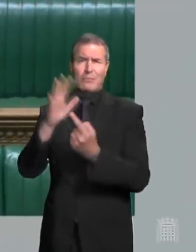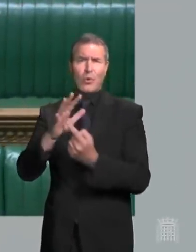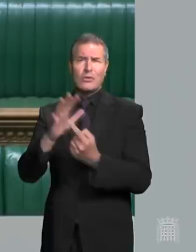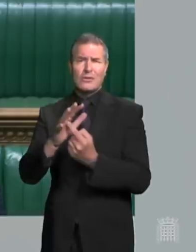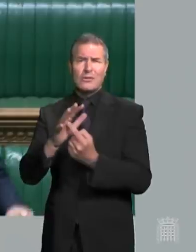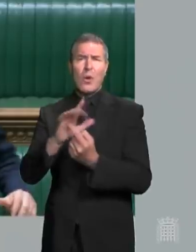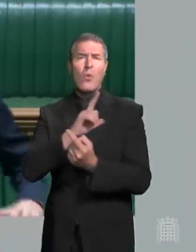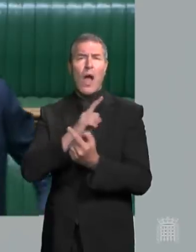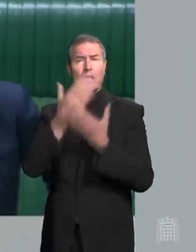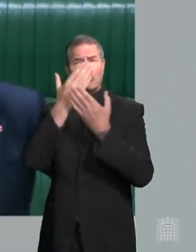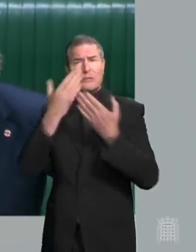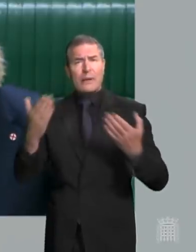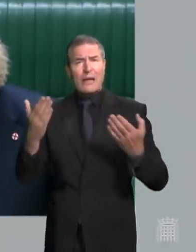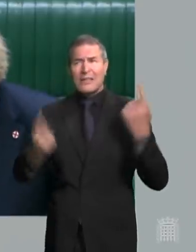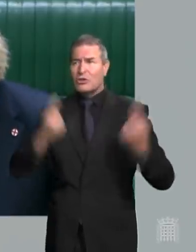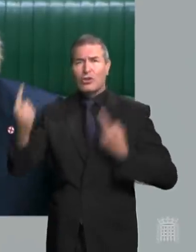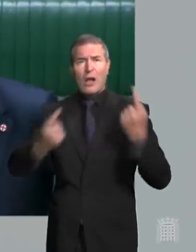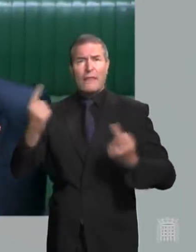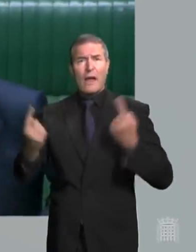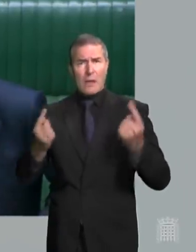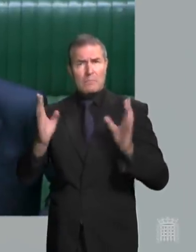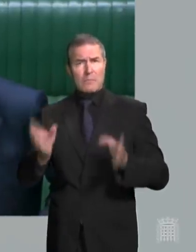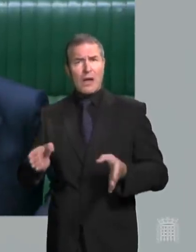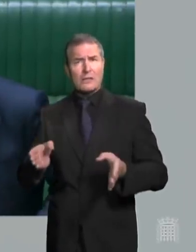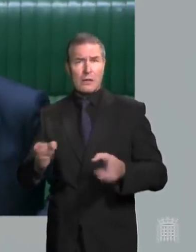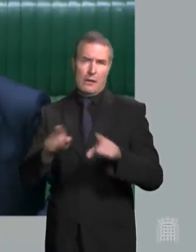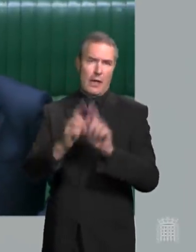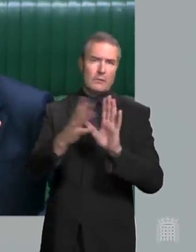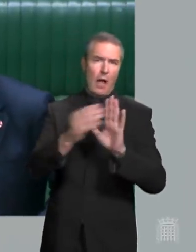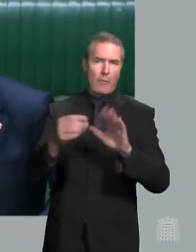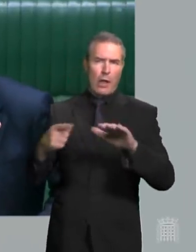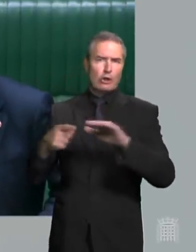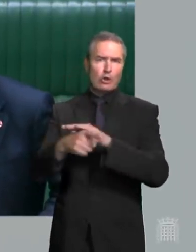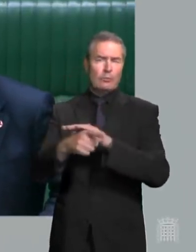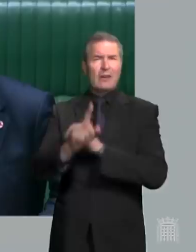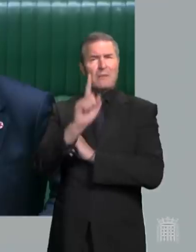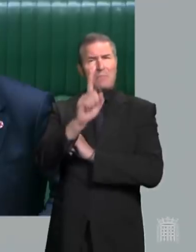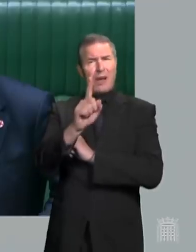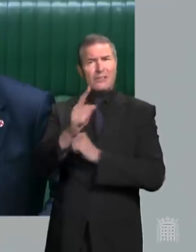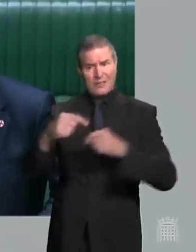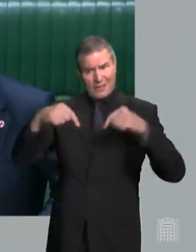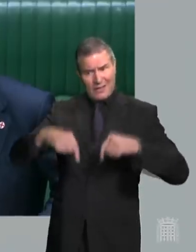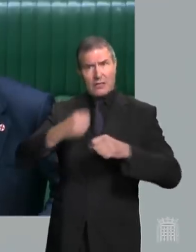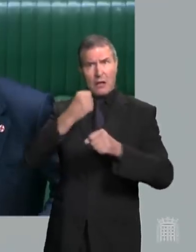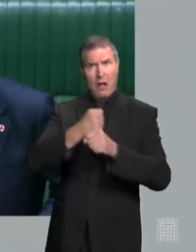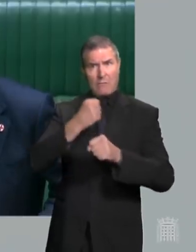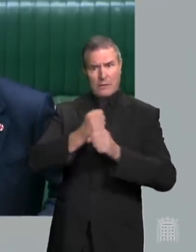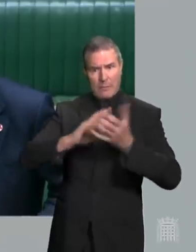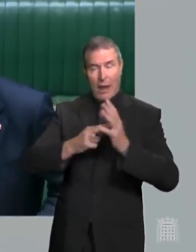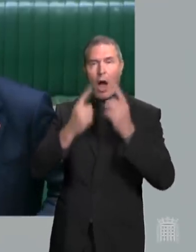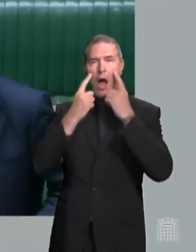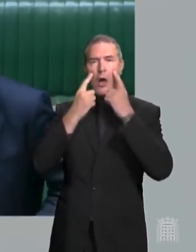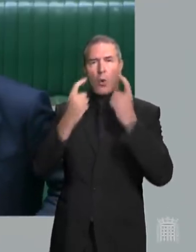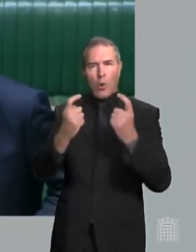out of respect and courtesy to others such as on the tube. But what we're doing, Mr Speaker, is cautiously,